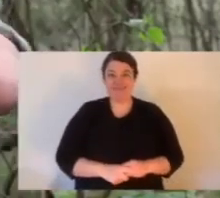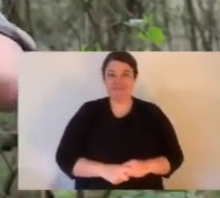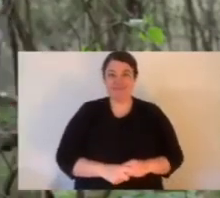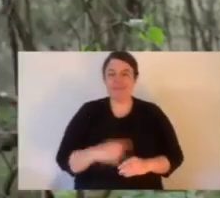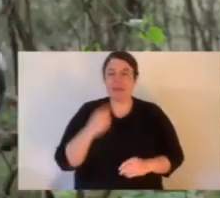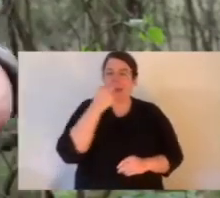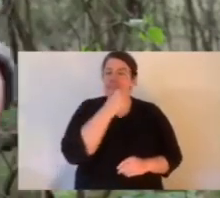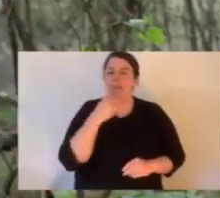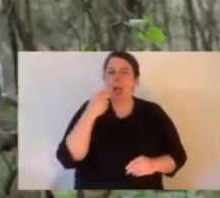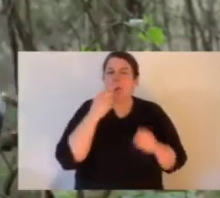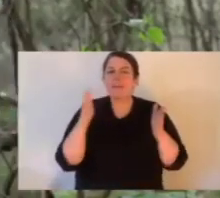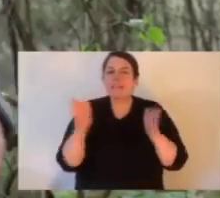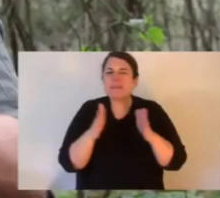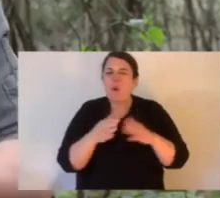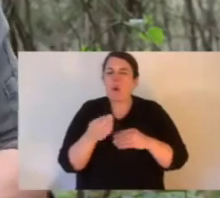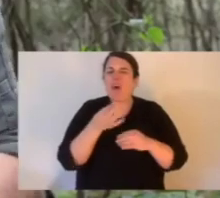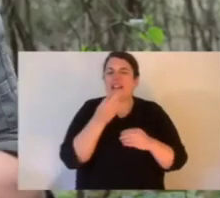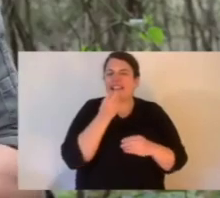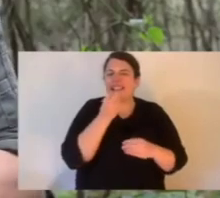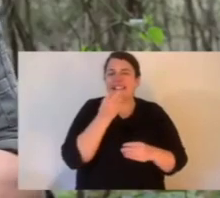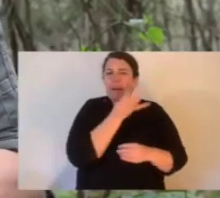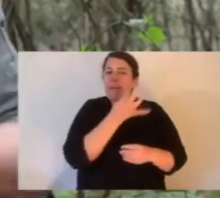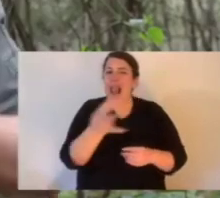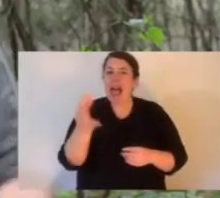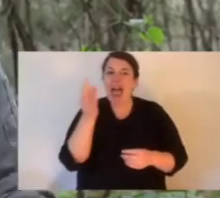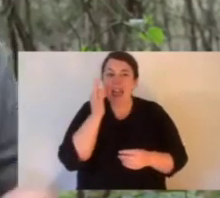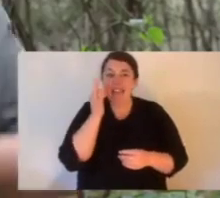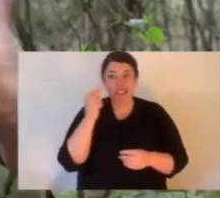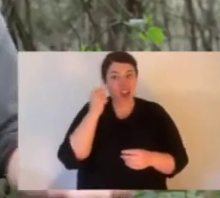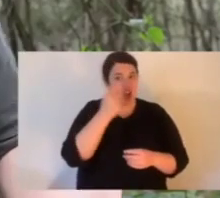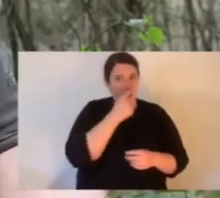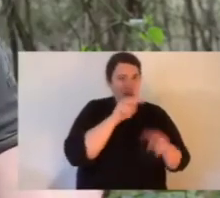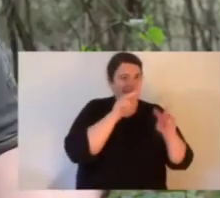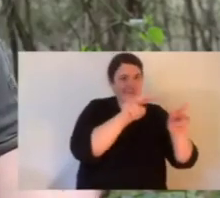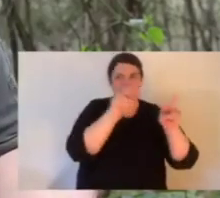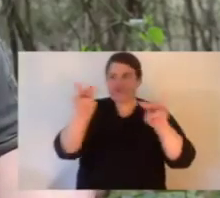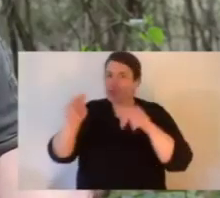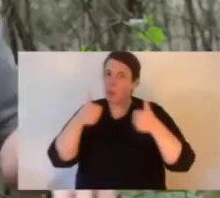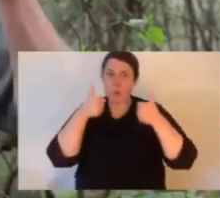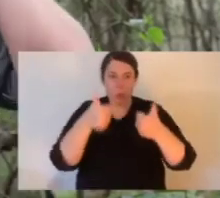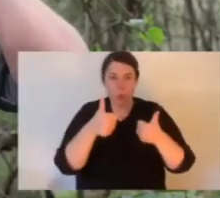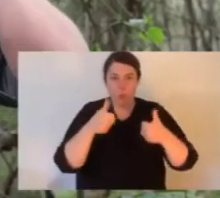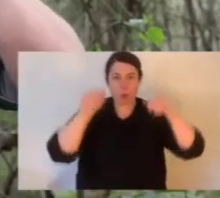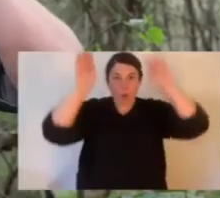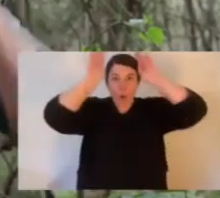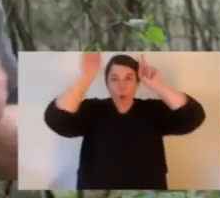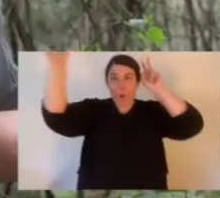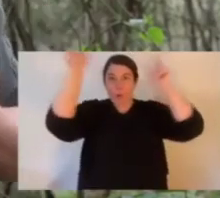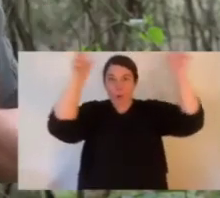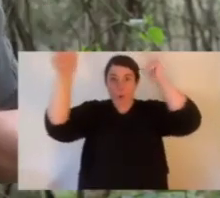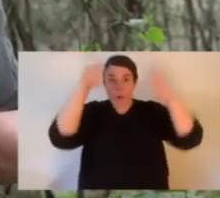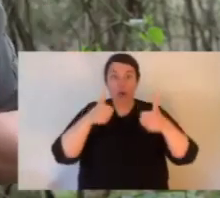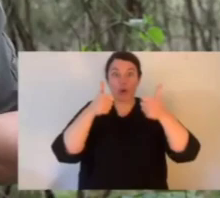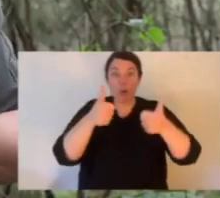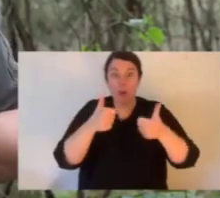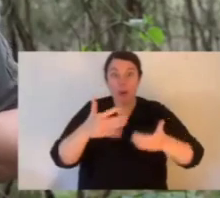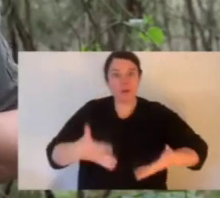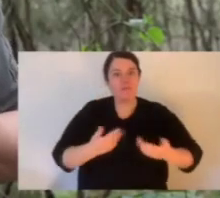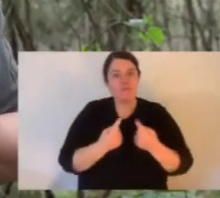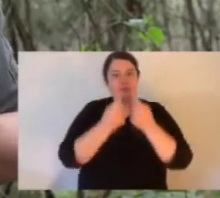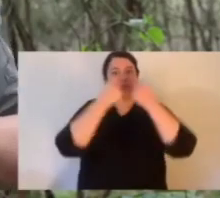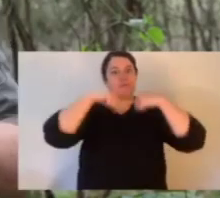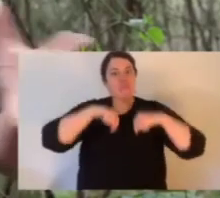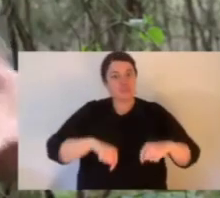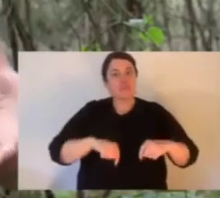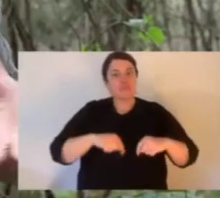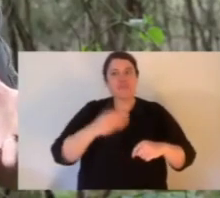it actually quite disrupts the solid mass of a wallaby and blends it into its background. Now we come up to the head, the mouth